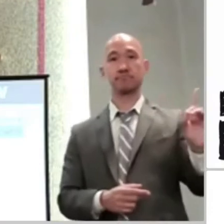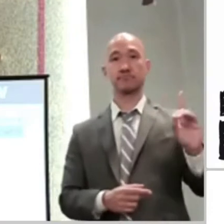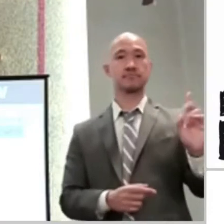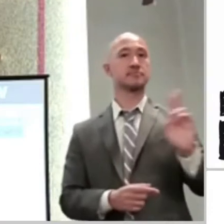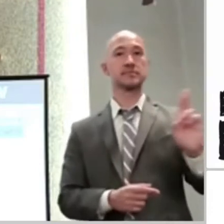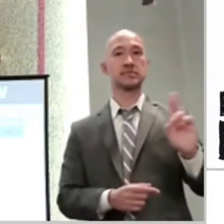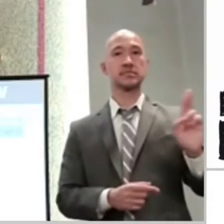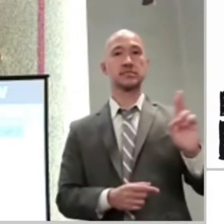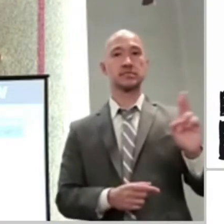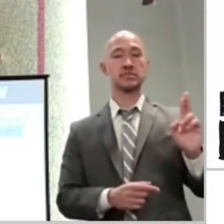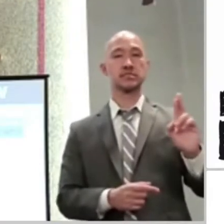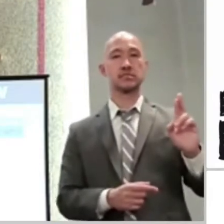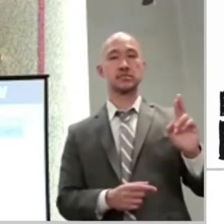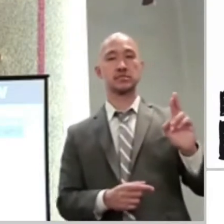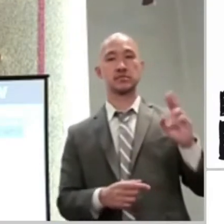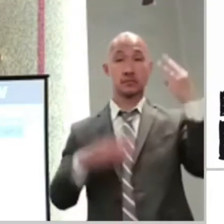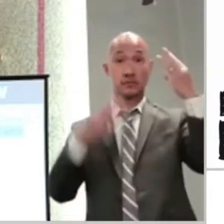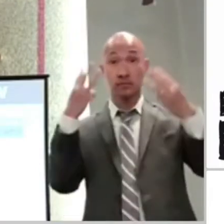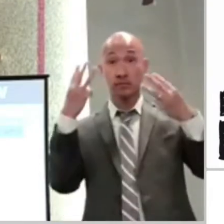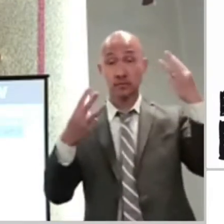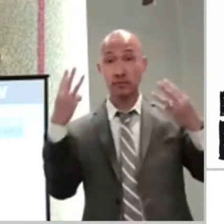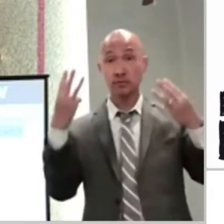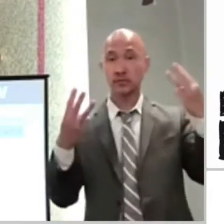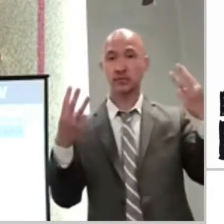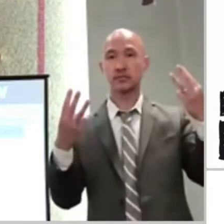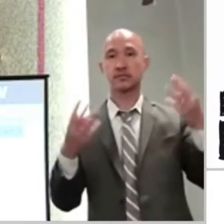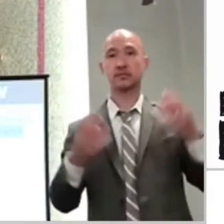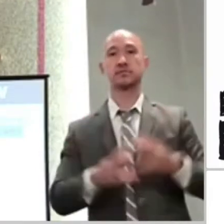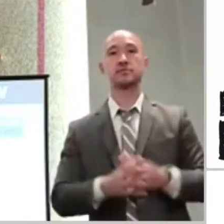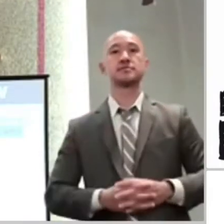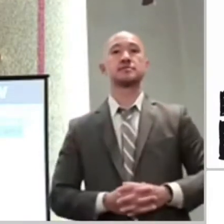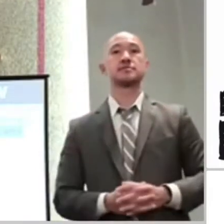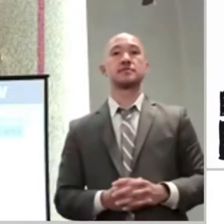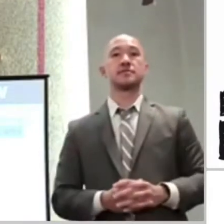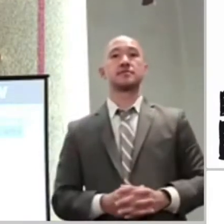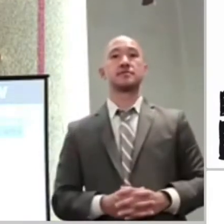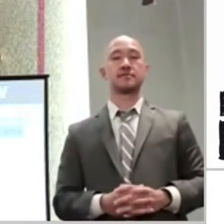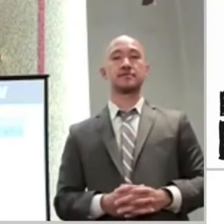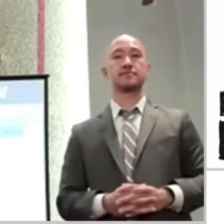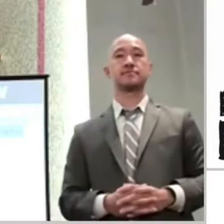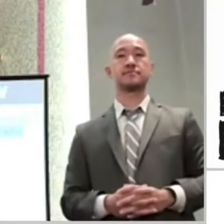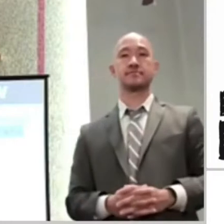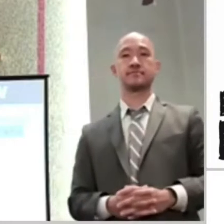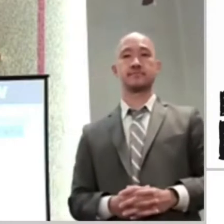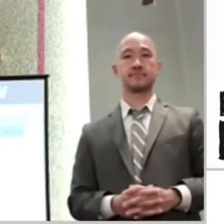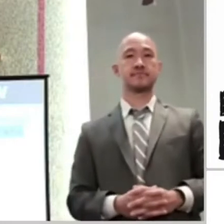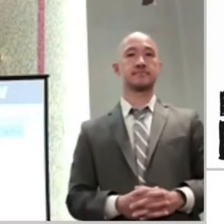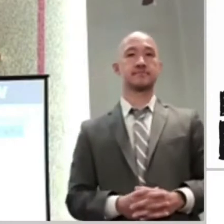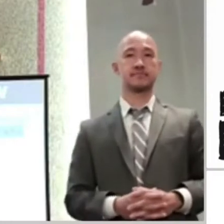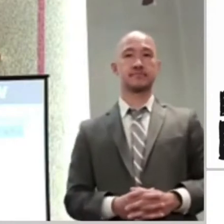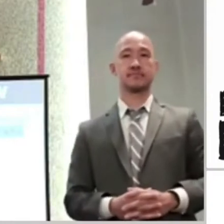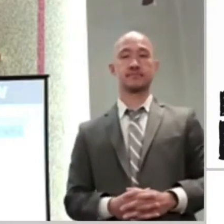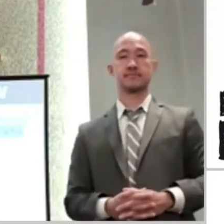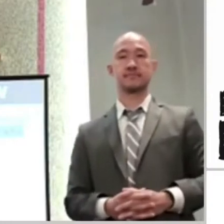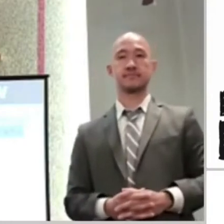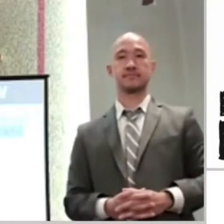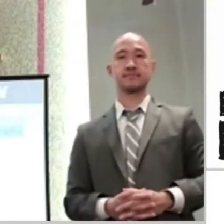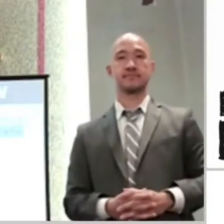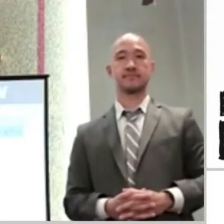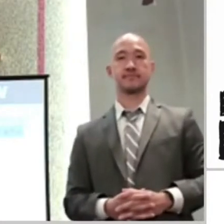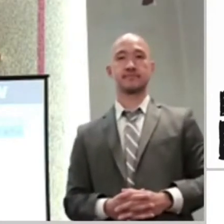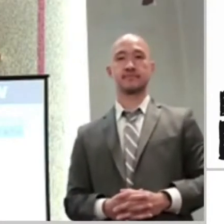to this ministry. I can't help but feel troubled for those who are letting those things